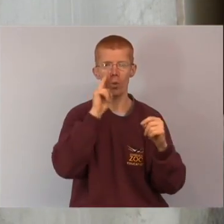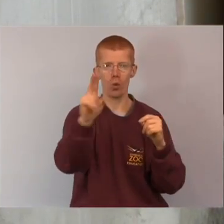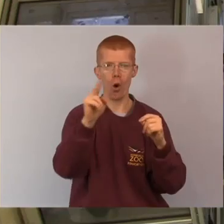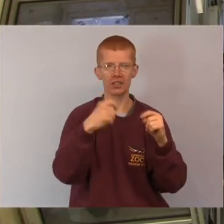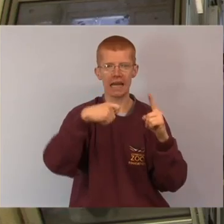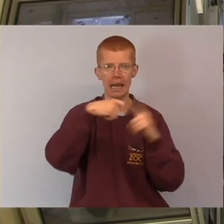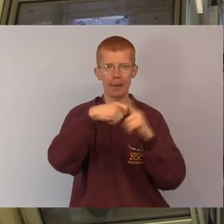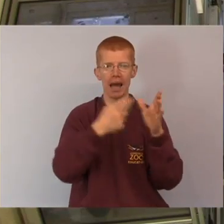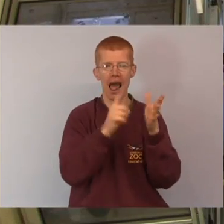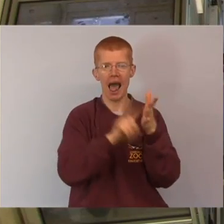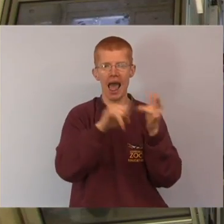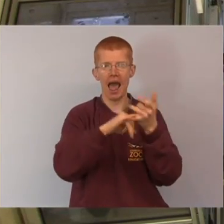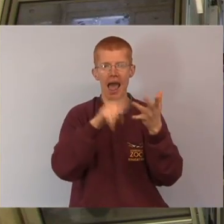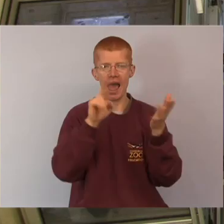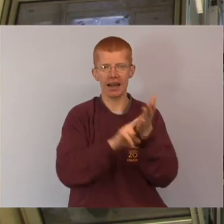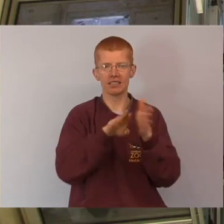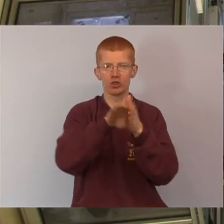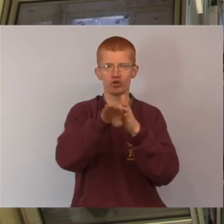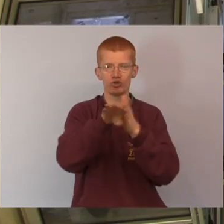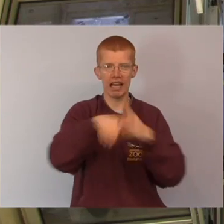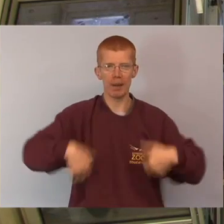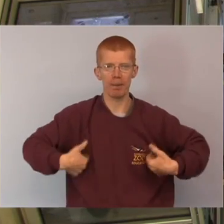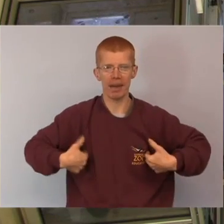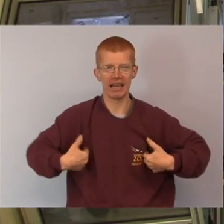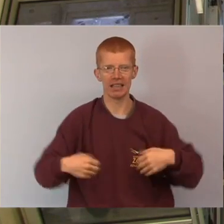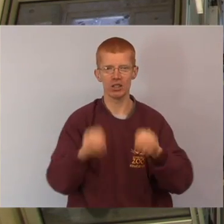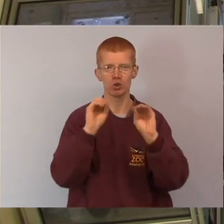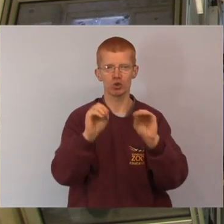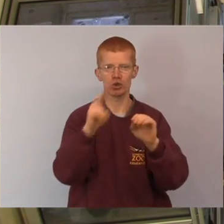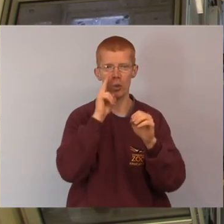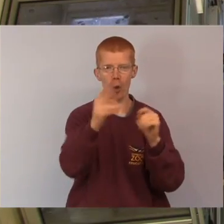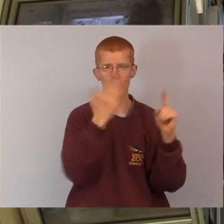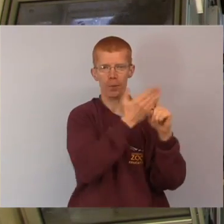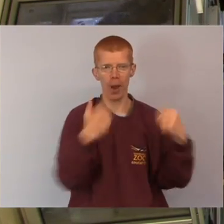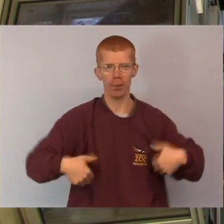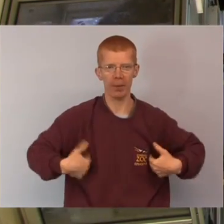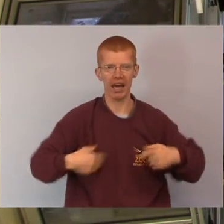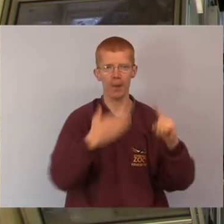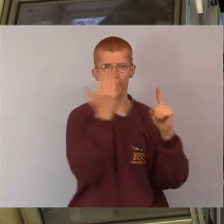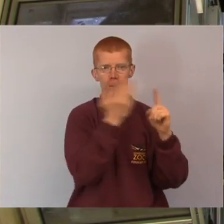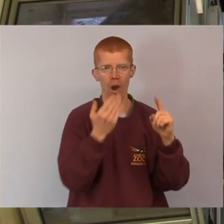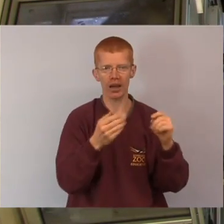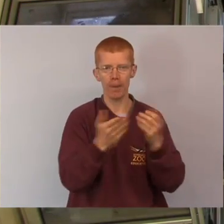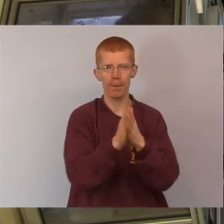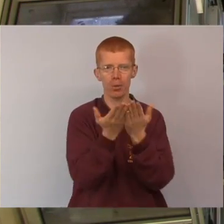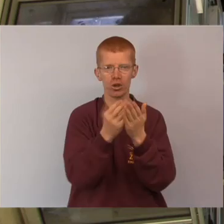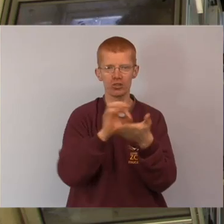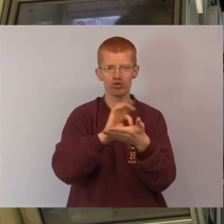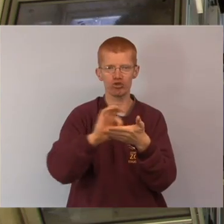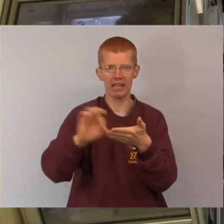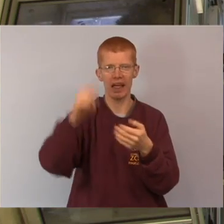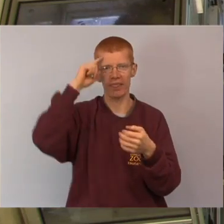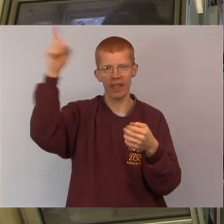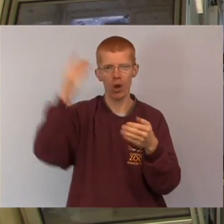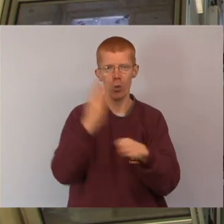we can do studies with them where we present them with particular materials very close up, we can see how they react and we can film that very